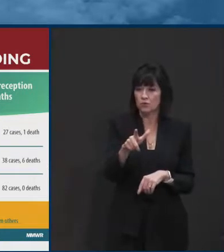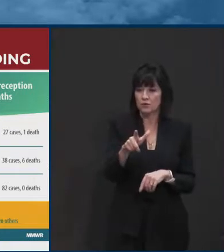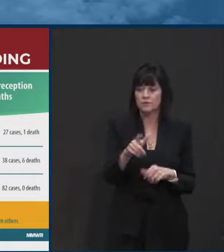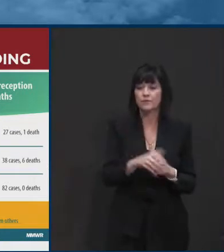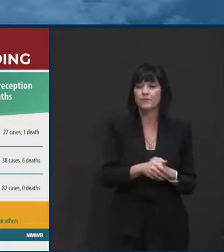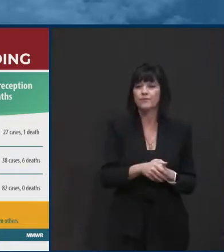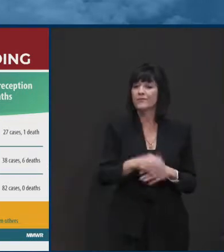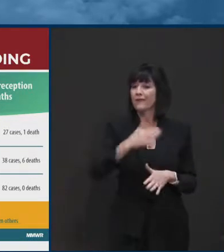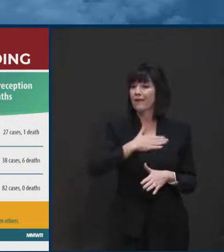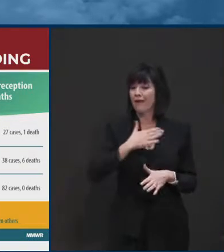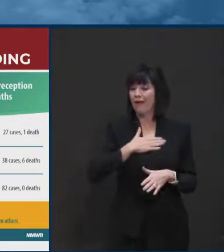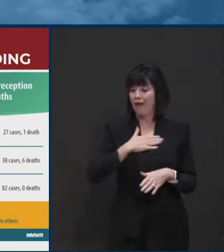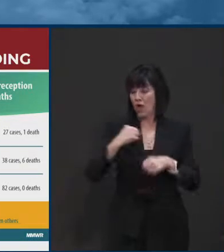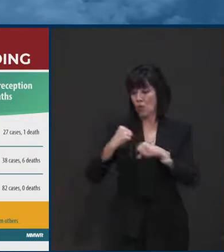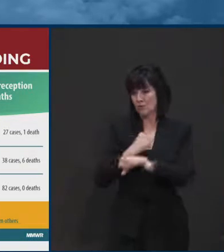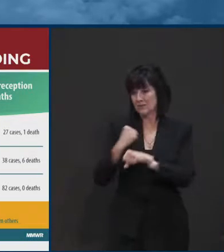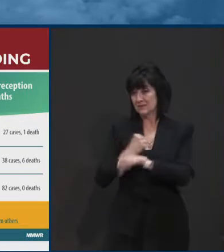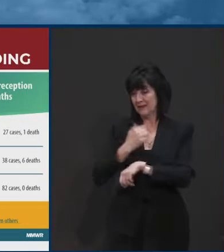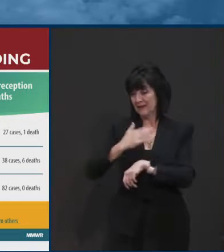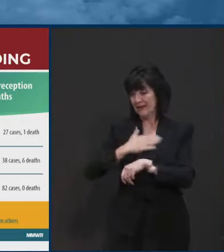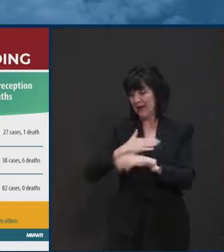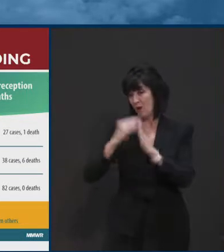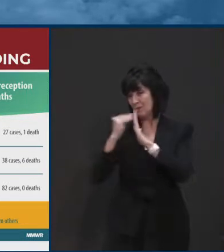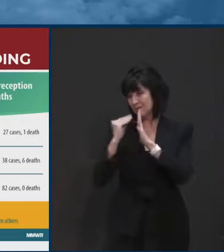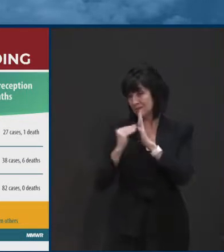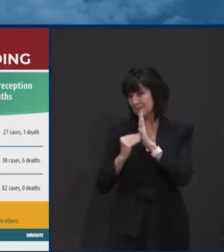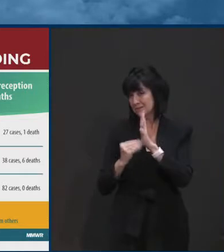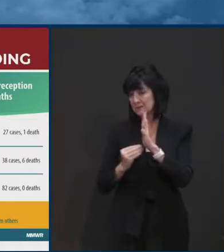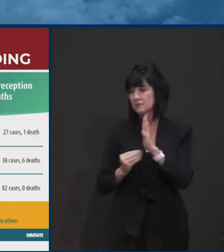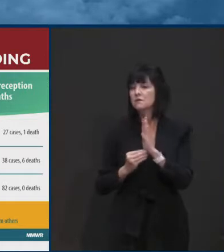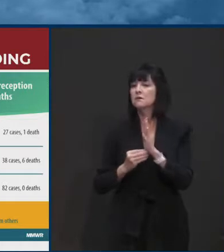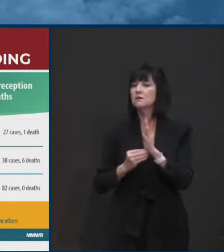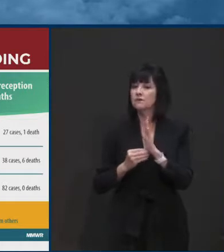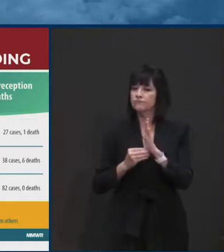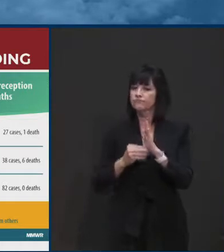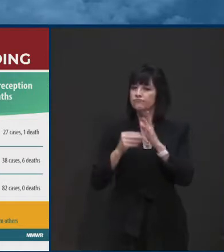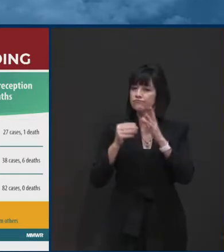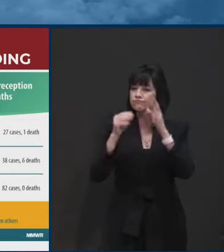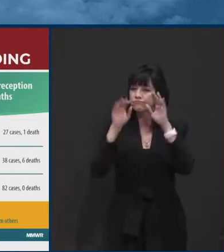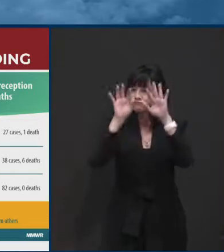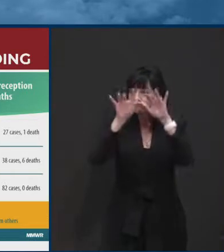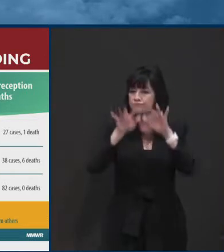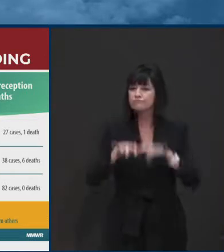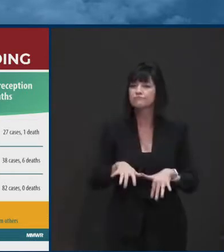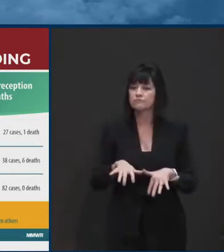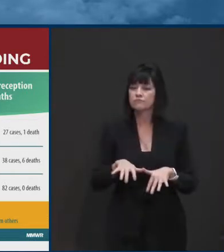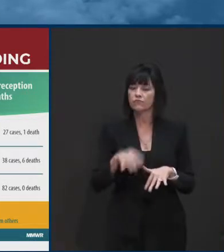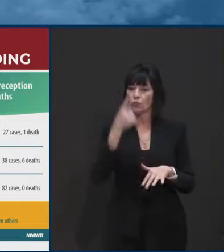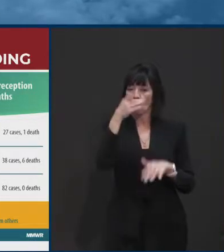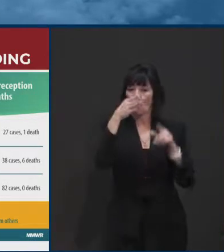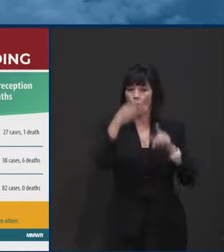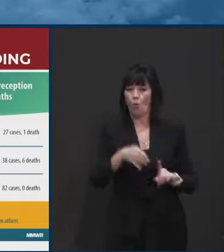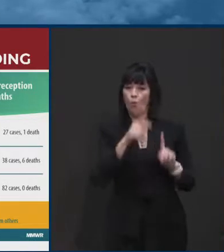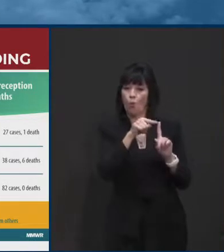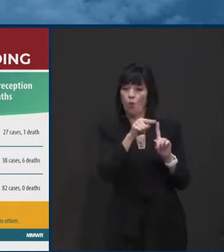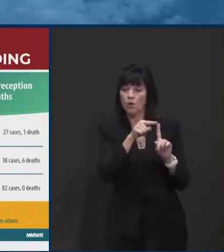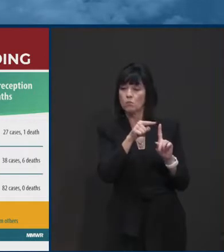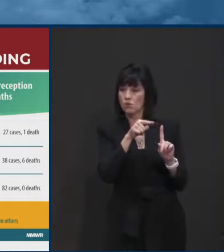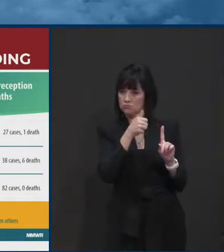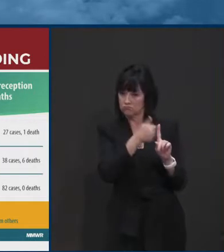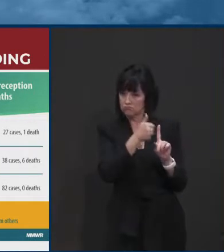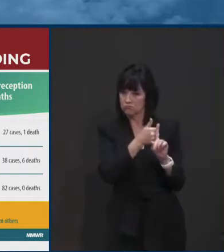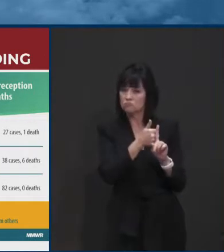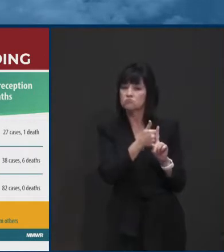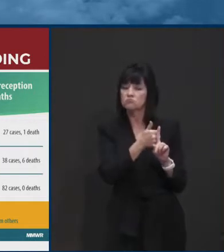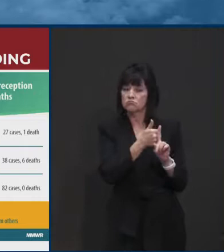cluster data, an individual, um, who became, um, infected likely from a bar who works